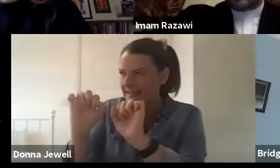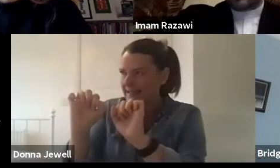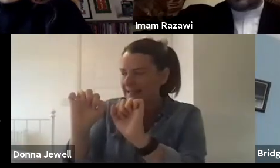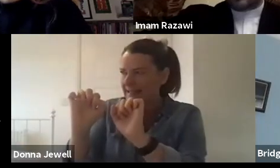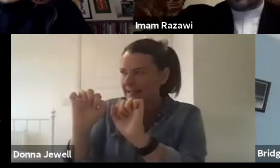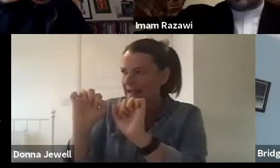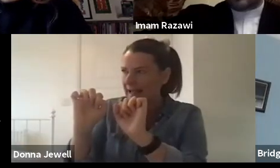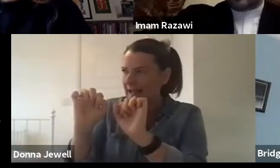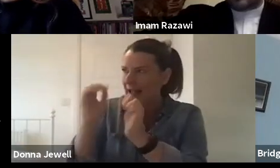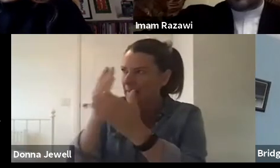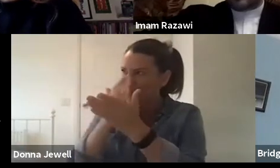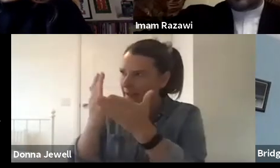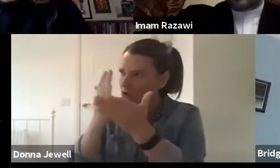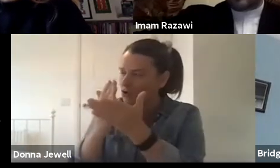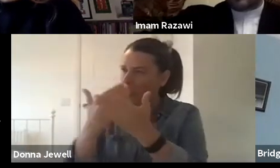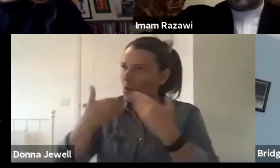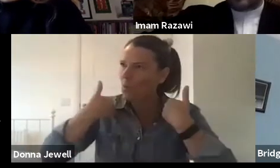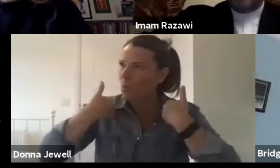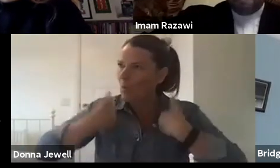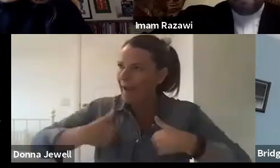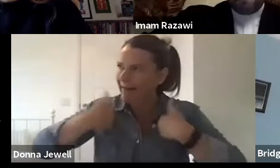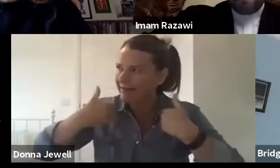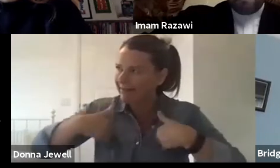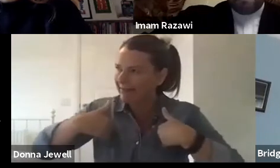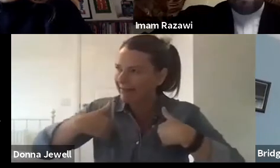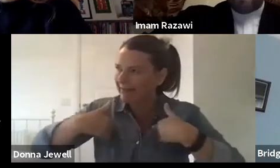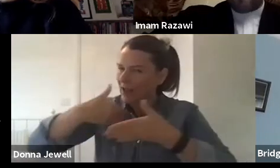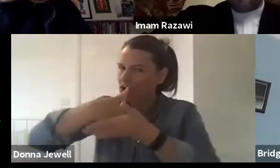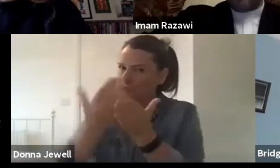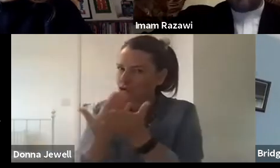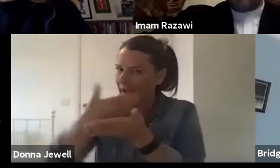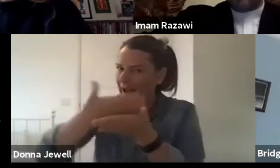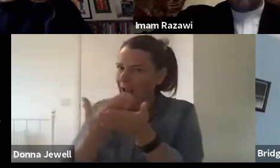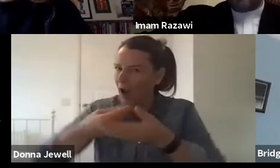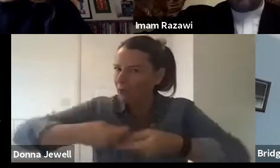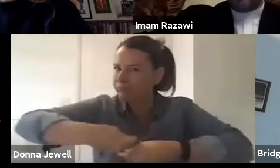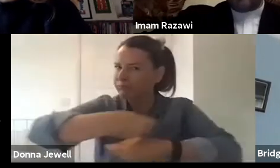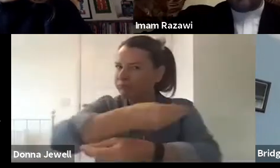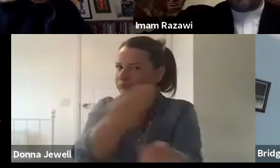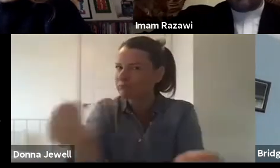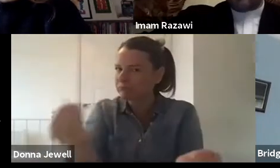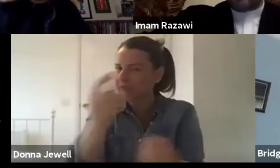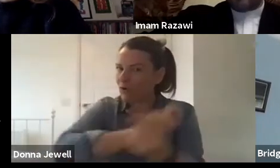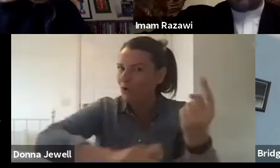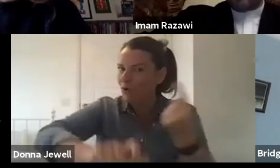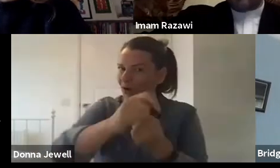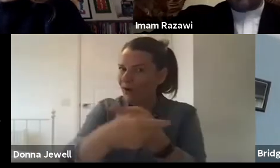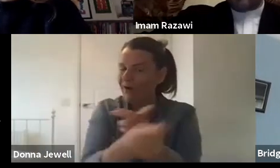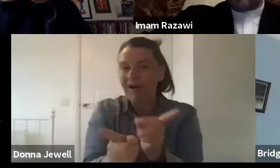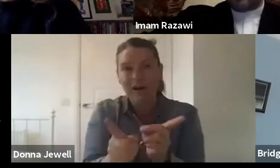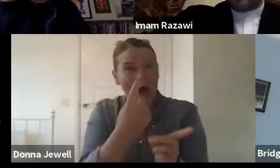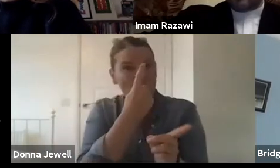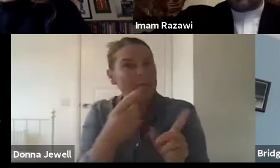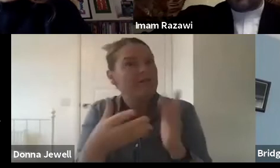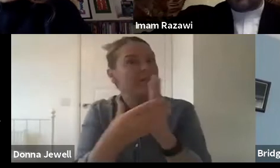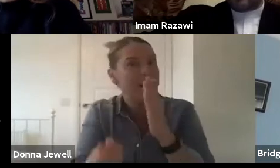more equally in a city, in this case, Edinburgh, that can be procurement policy, something which many public